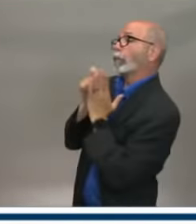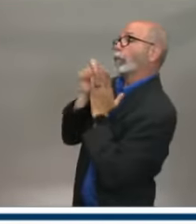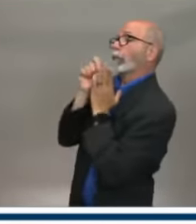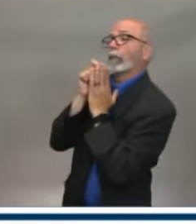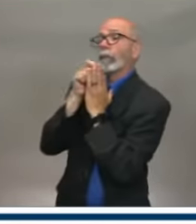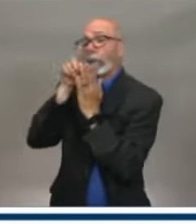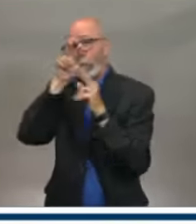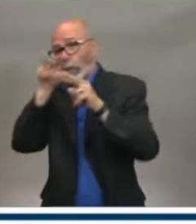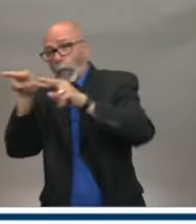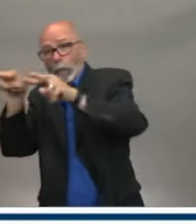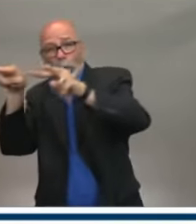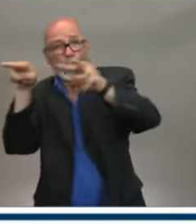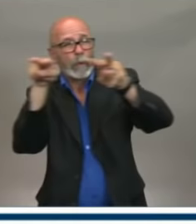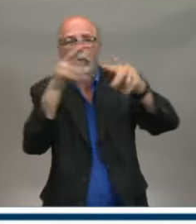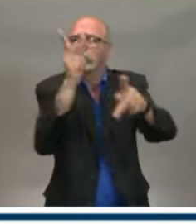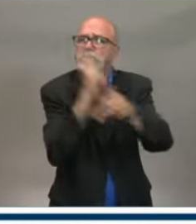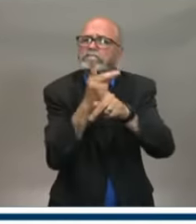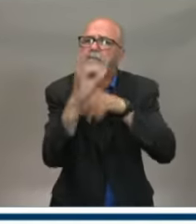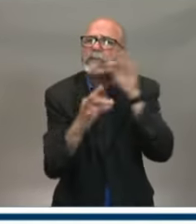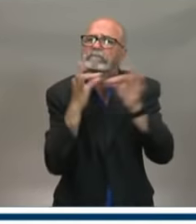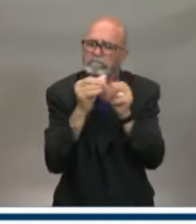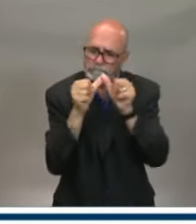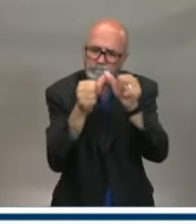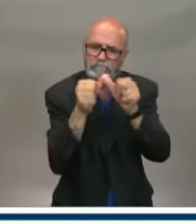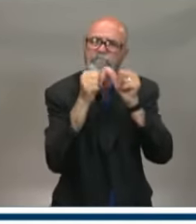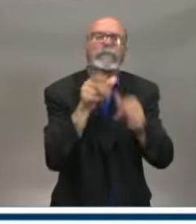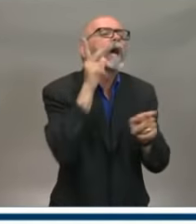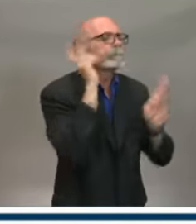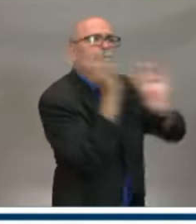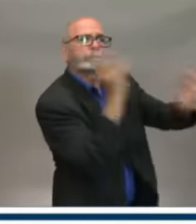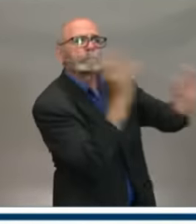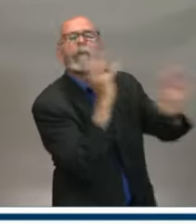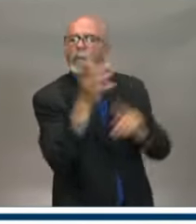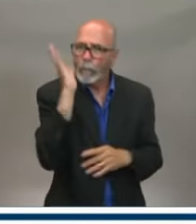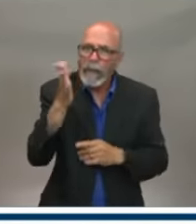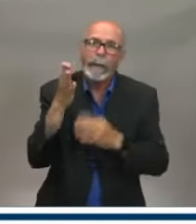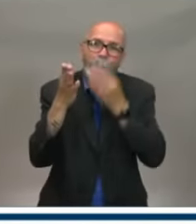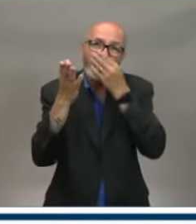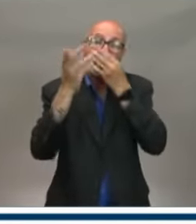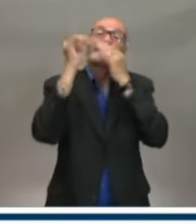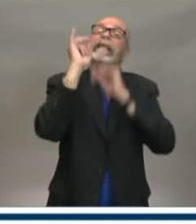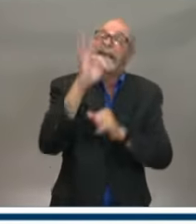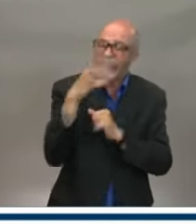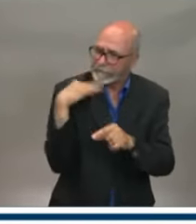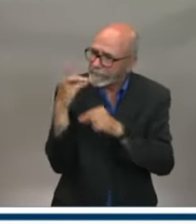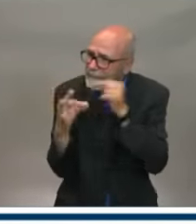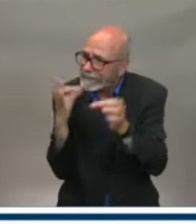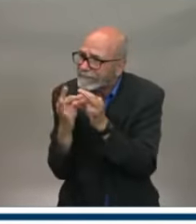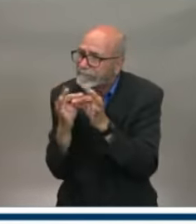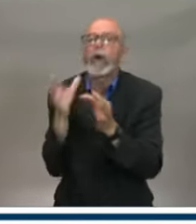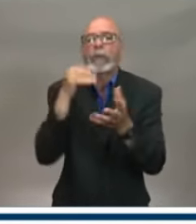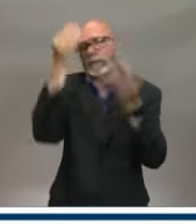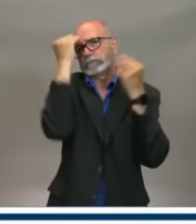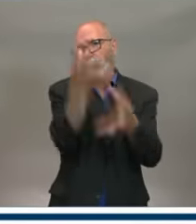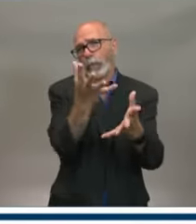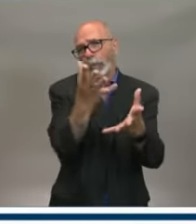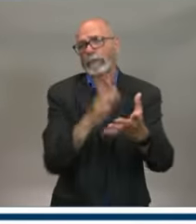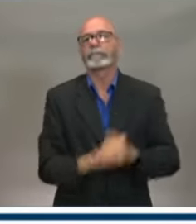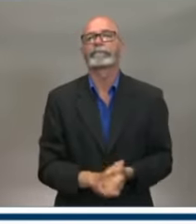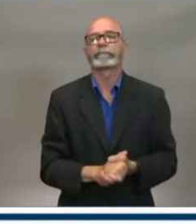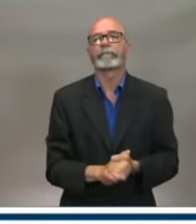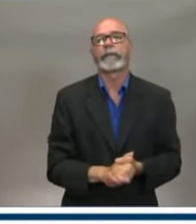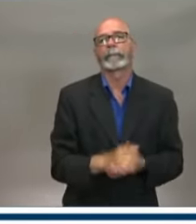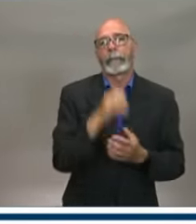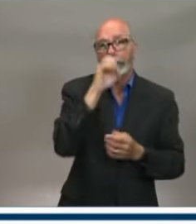that if there are any signs of the problem, we will be on it. We are still working though with our childcare sector on a plan to